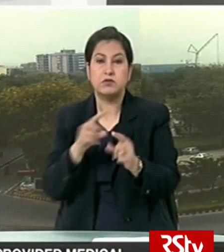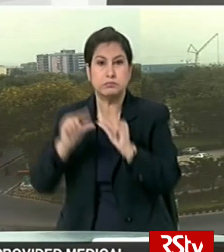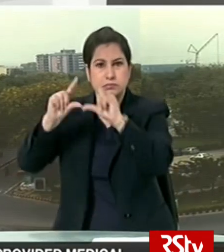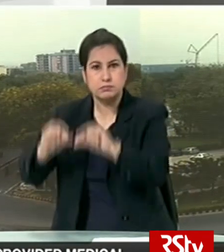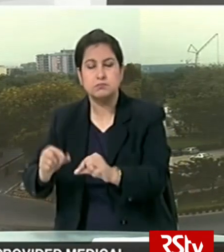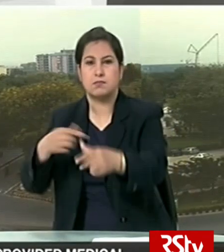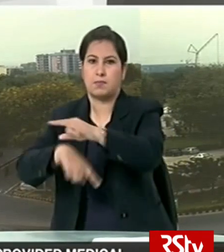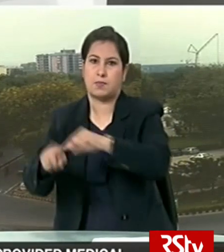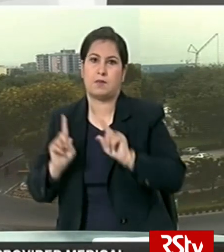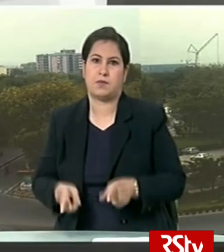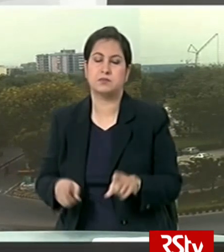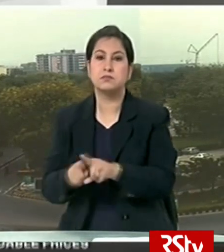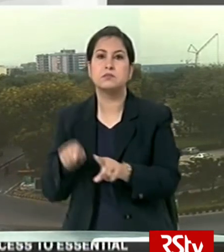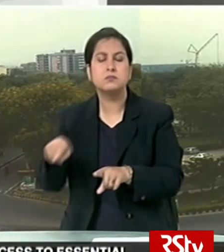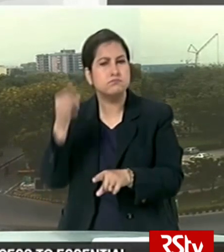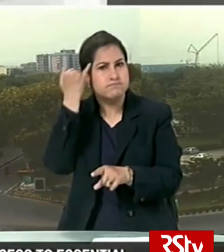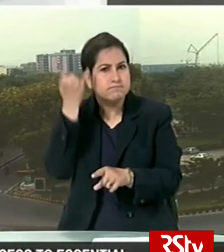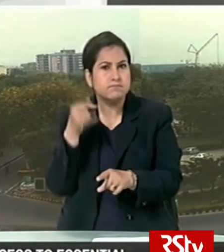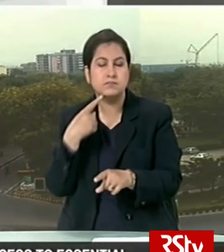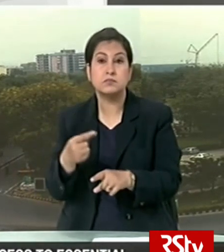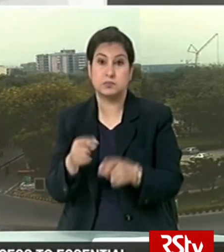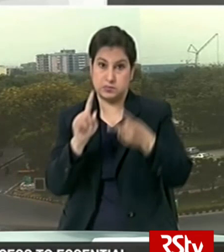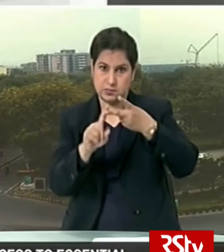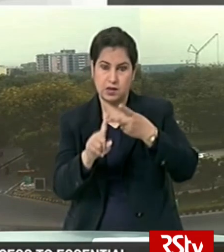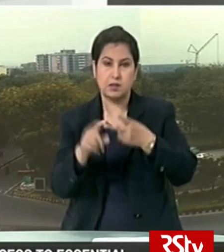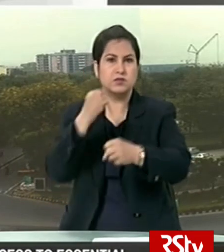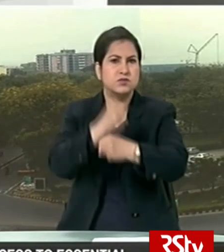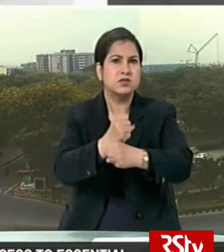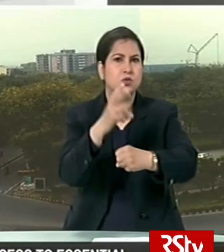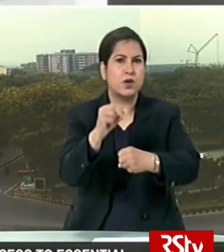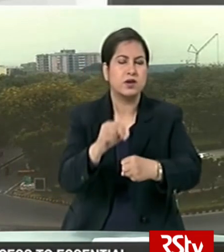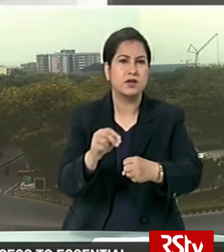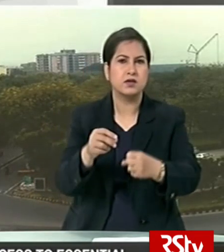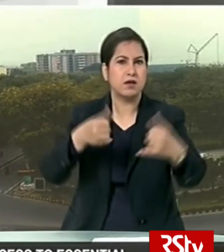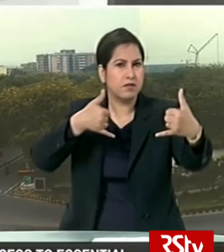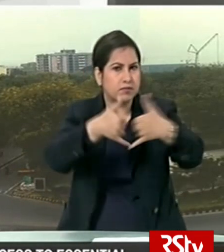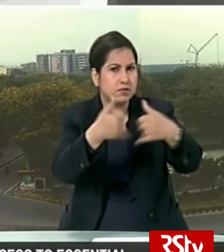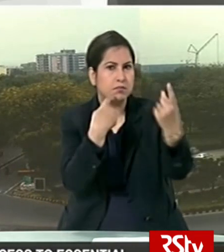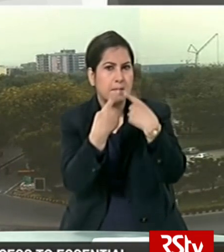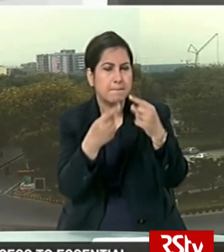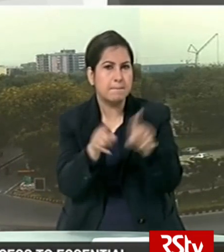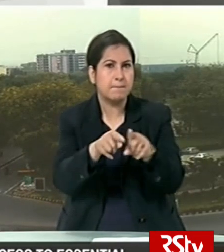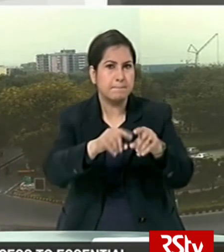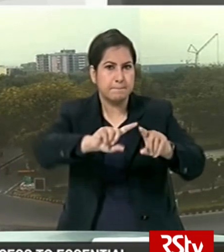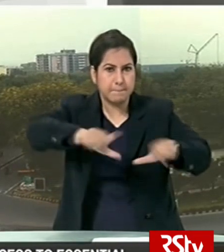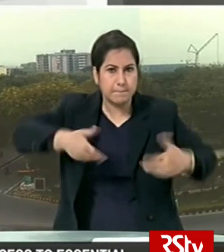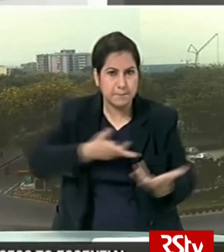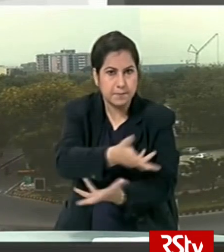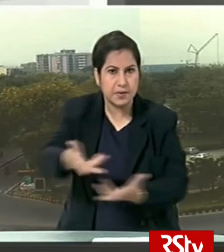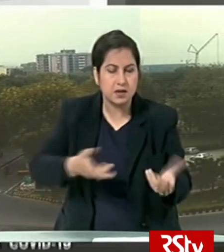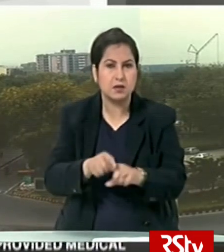affordable prices In his interventions during the second G20 virtual trade and investment ministers meeting